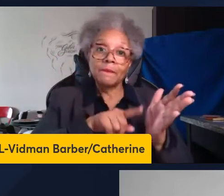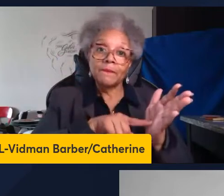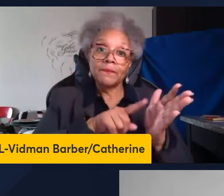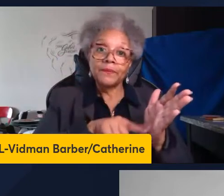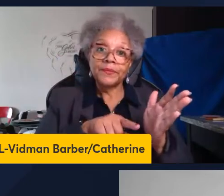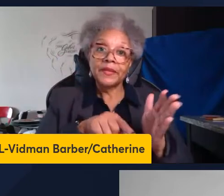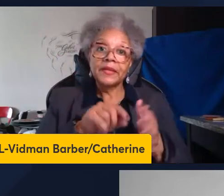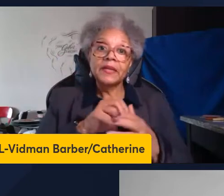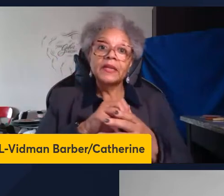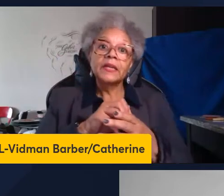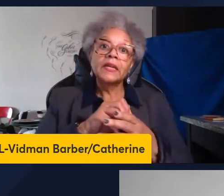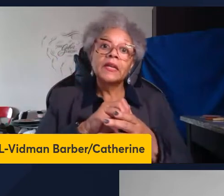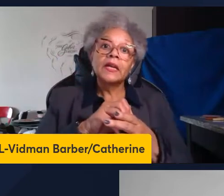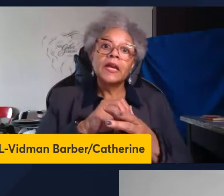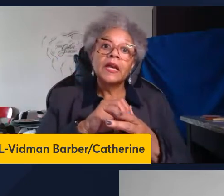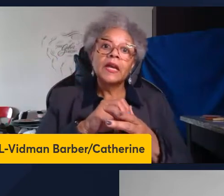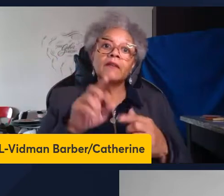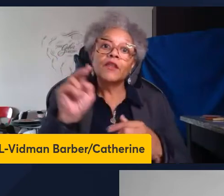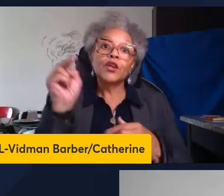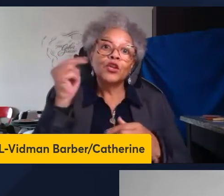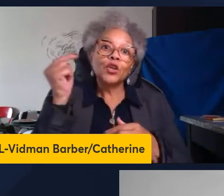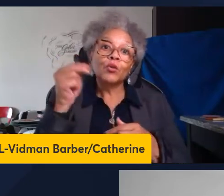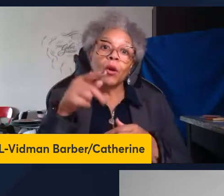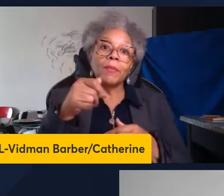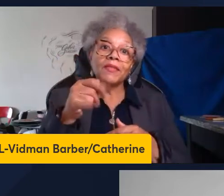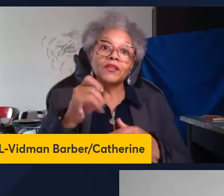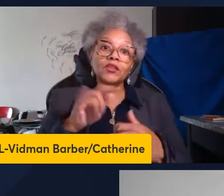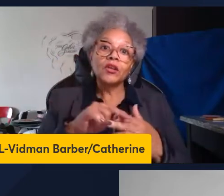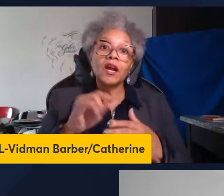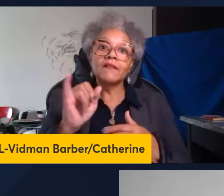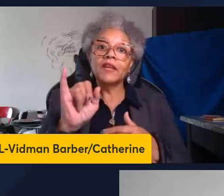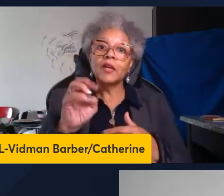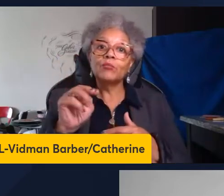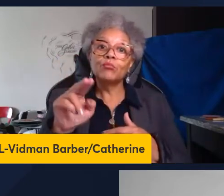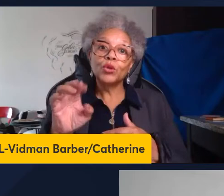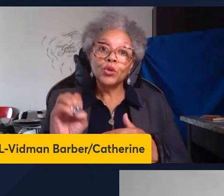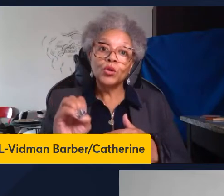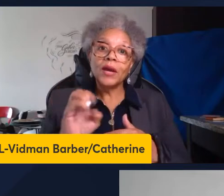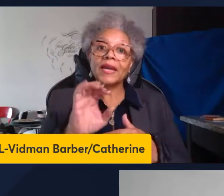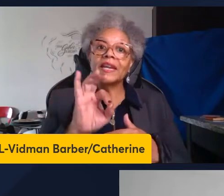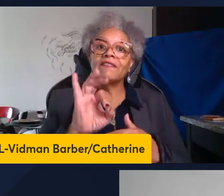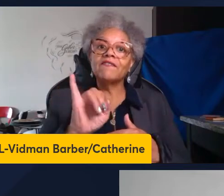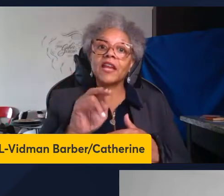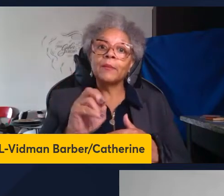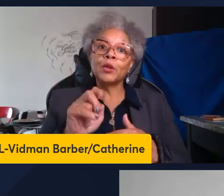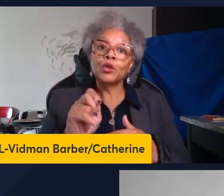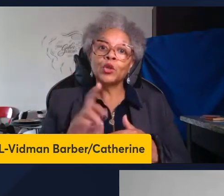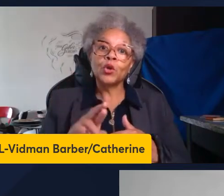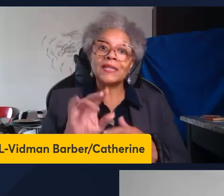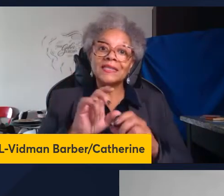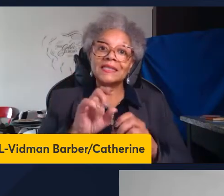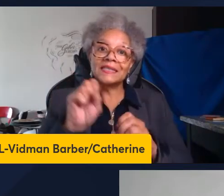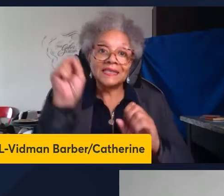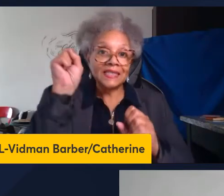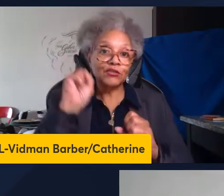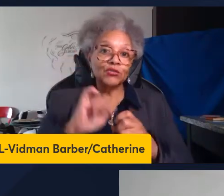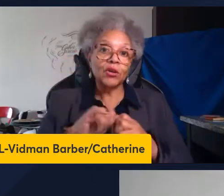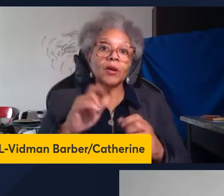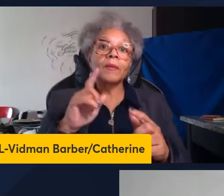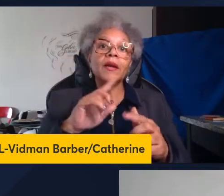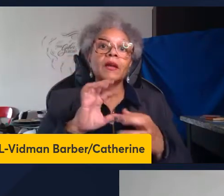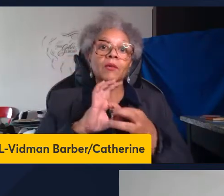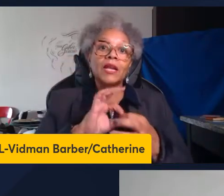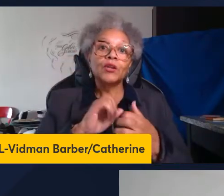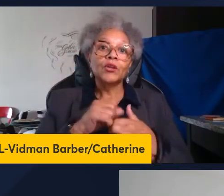lymphocytes in the immunopathogenesis of the immune reconstitution inflammatory syndrome related to tuberculosis HIV co-infection